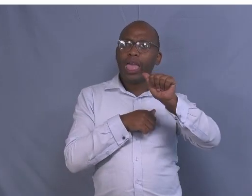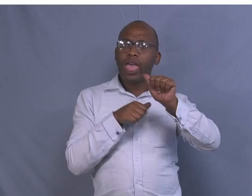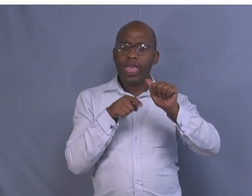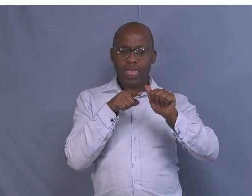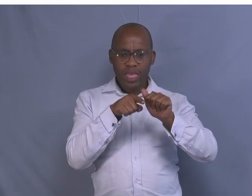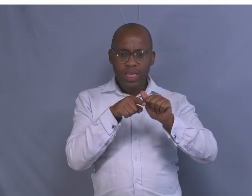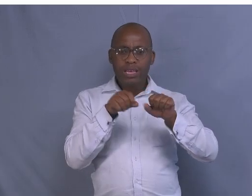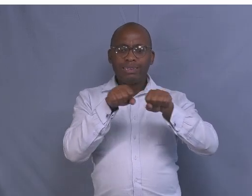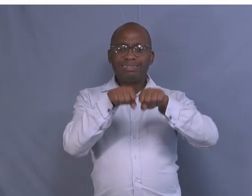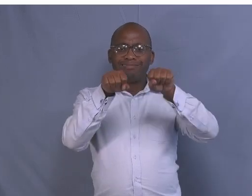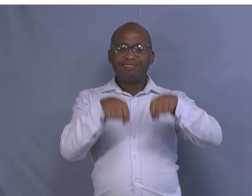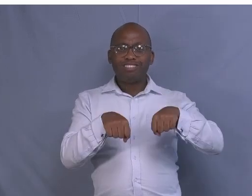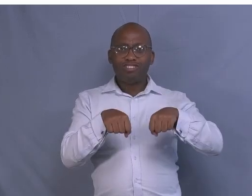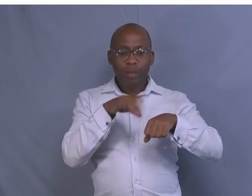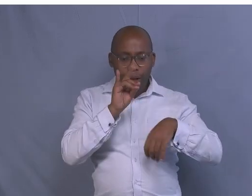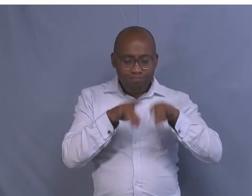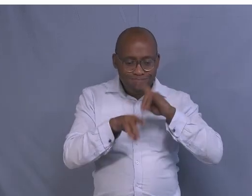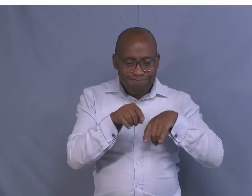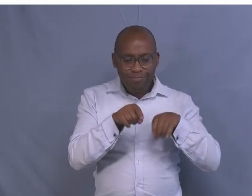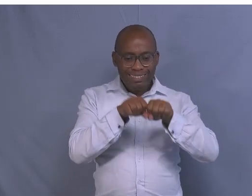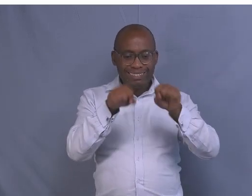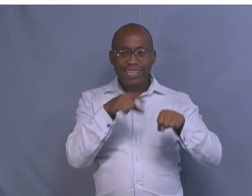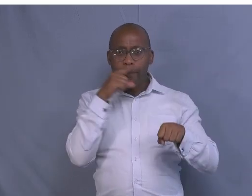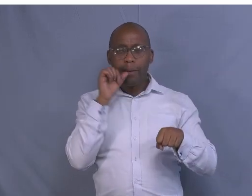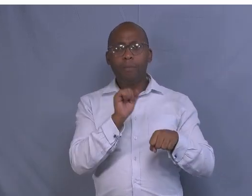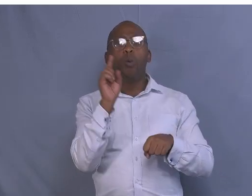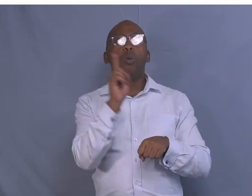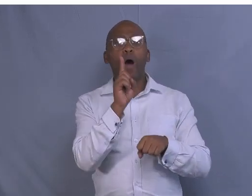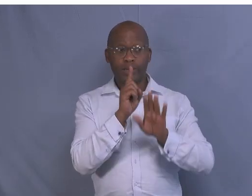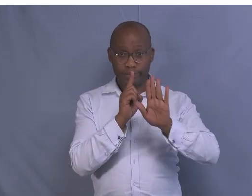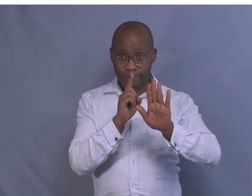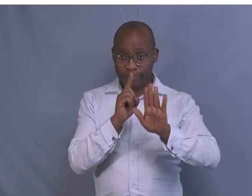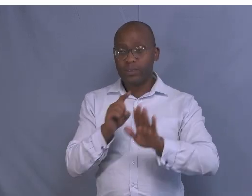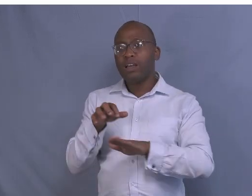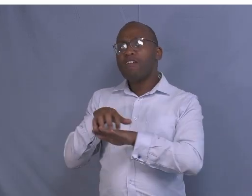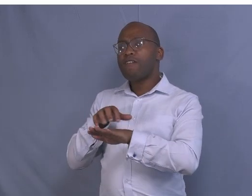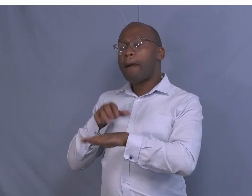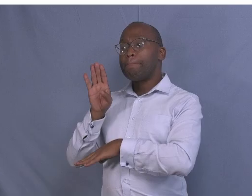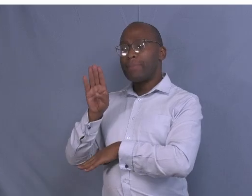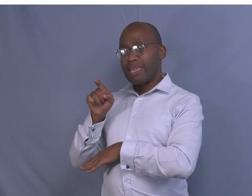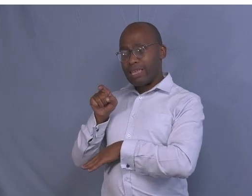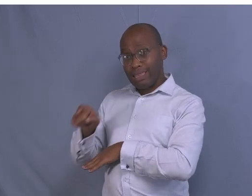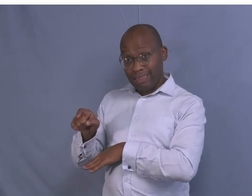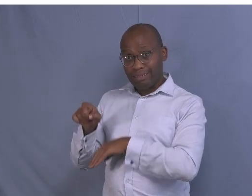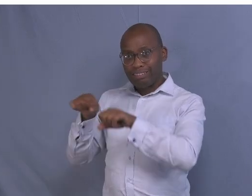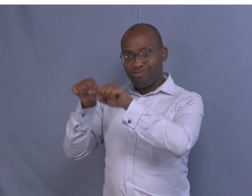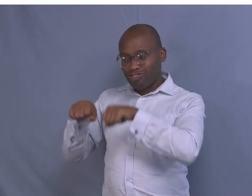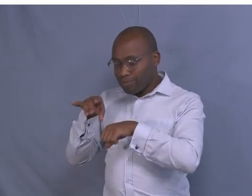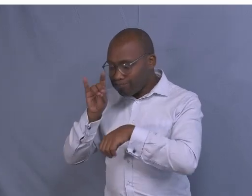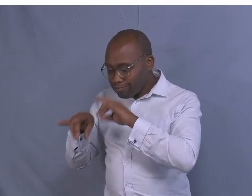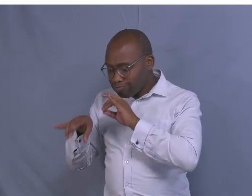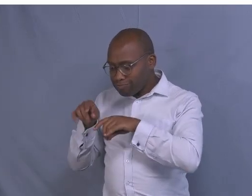if you look at form A, there are five cattle there, then there is form B. Form B, you can see the